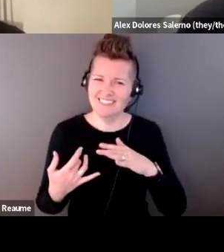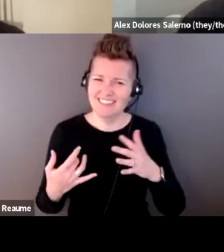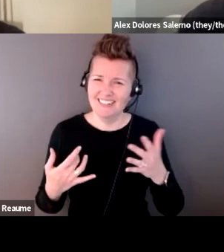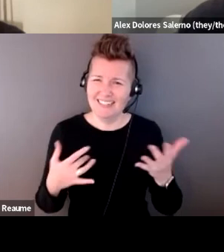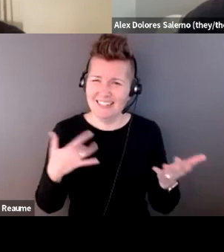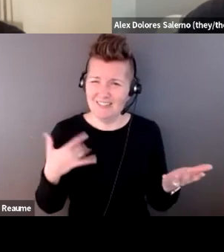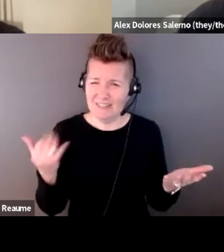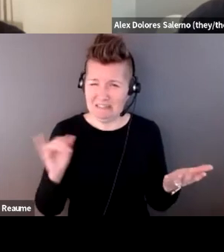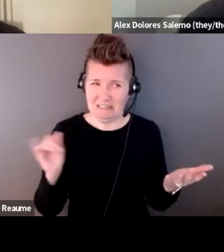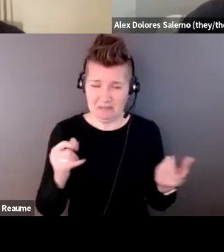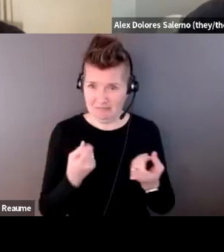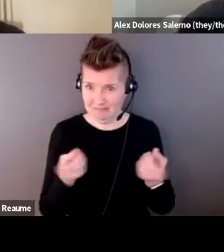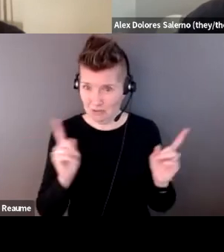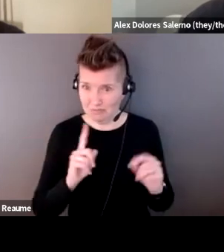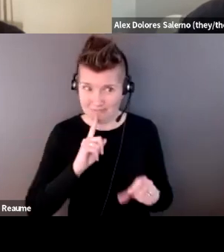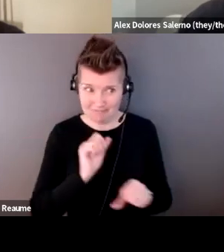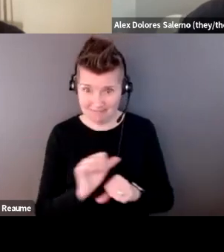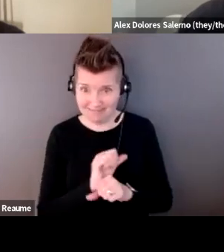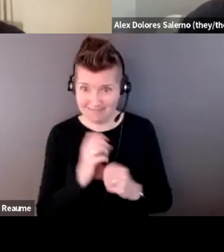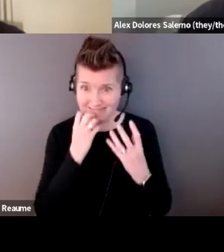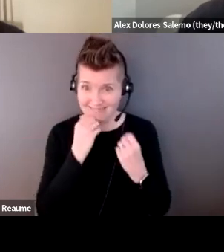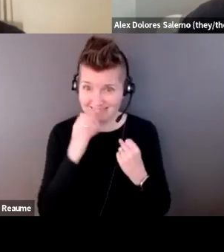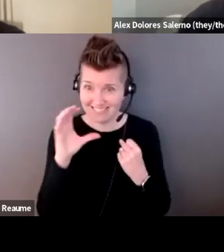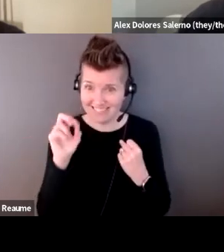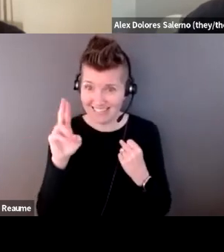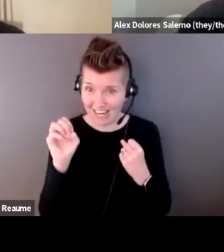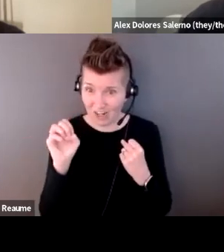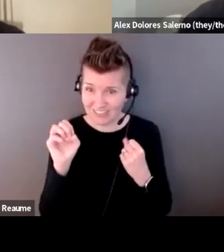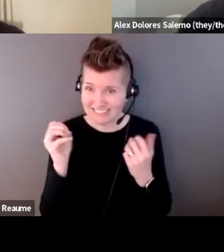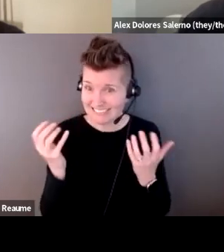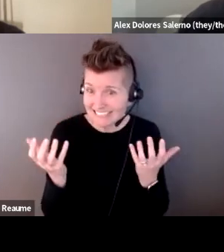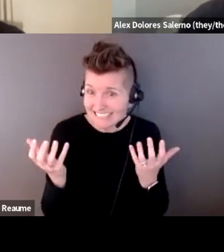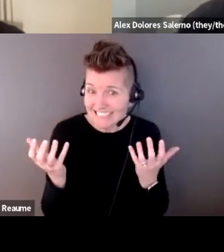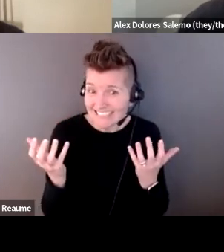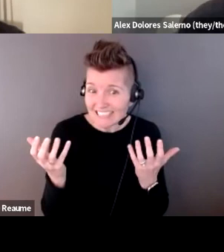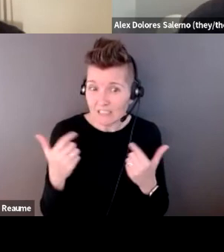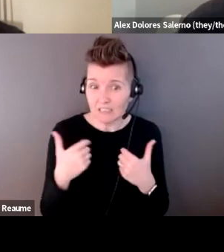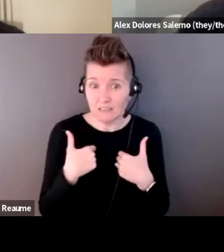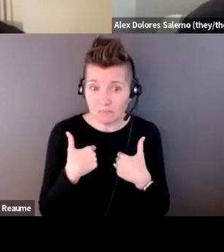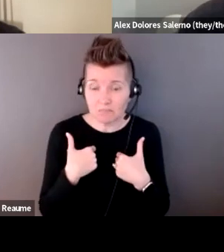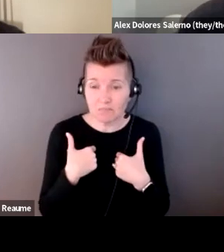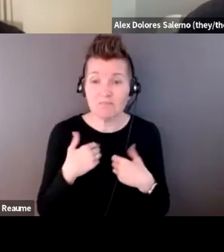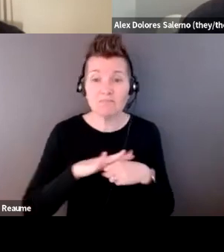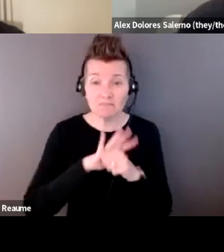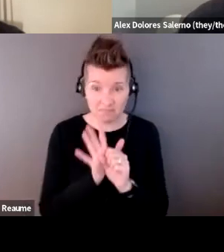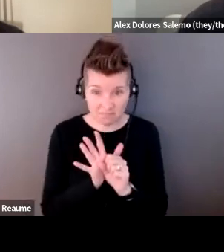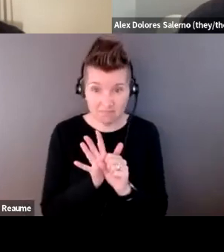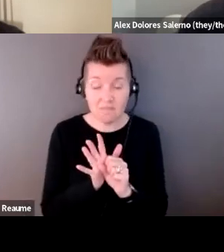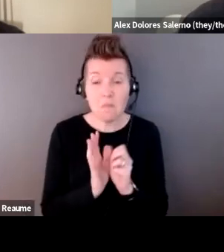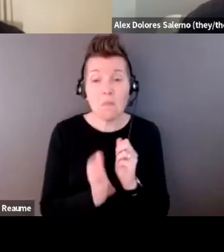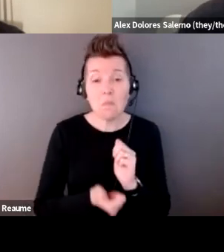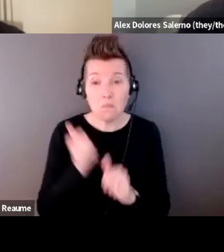really care, like long term? You know, I've been like single most of the pandemic, and